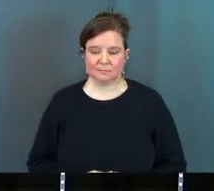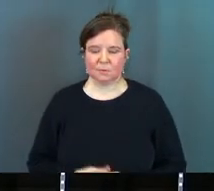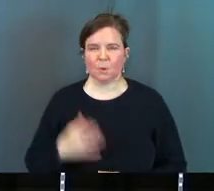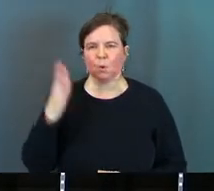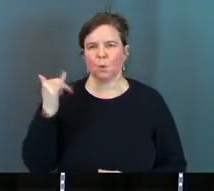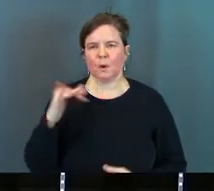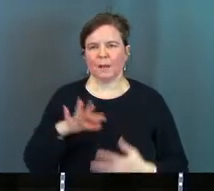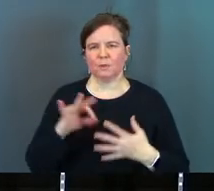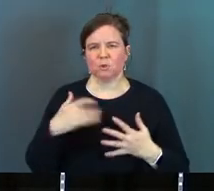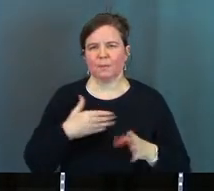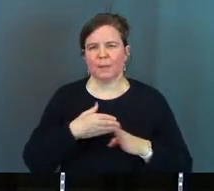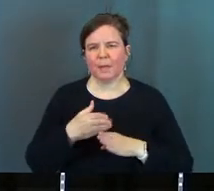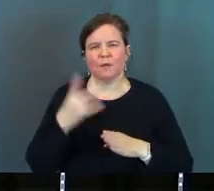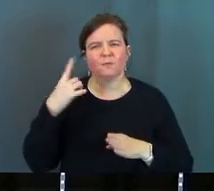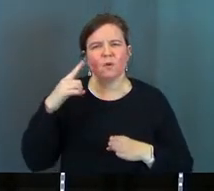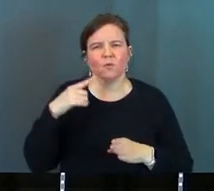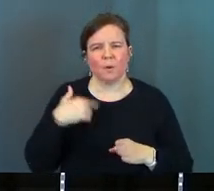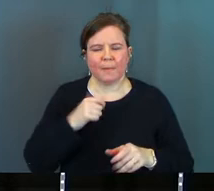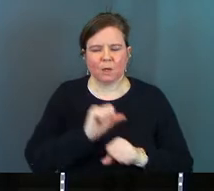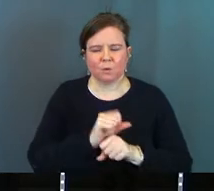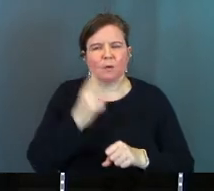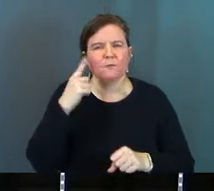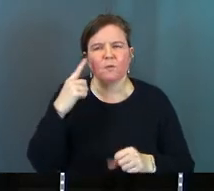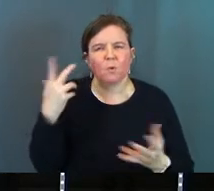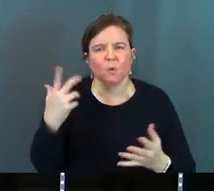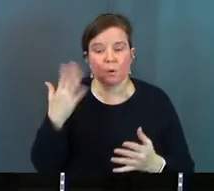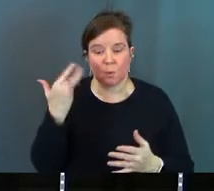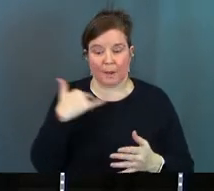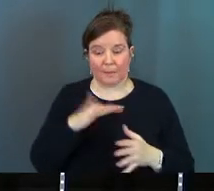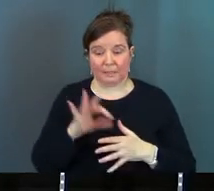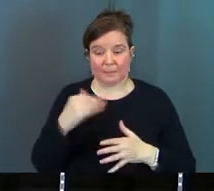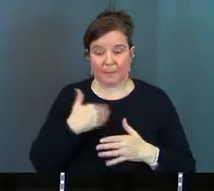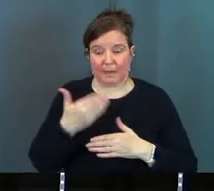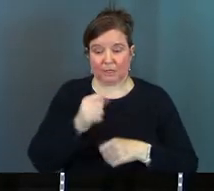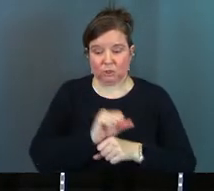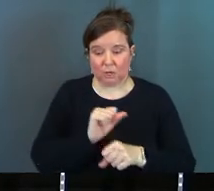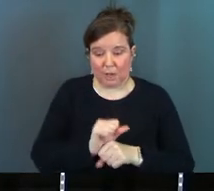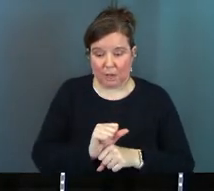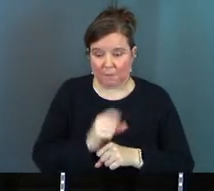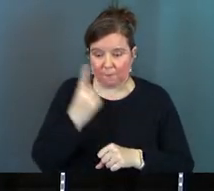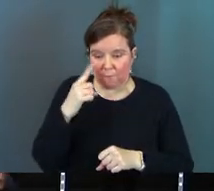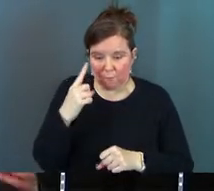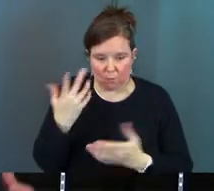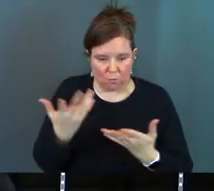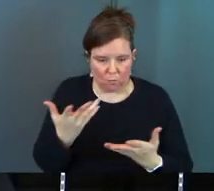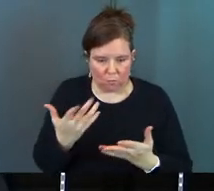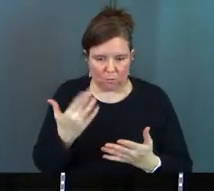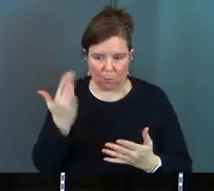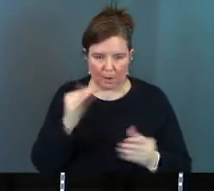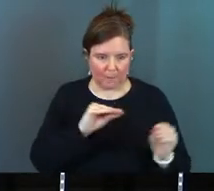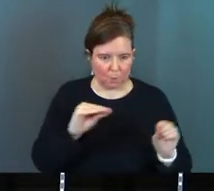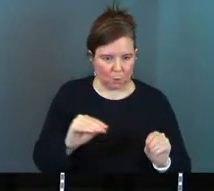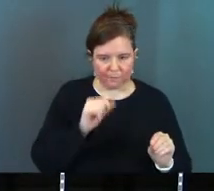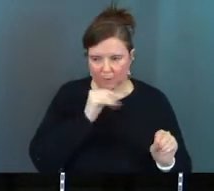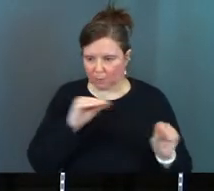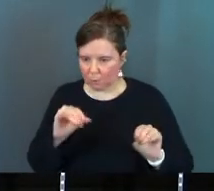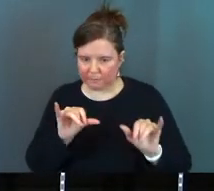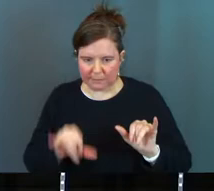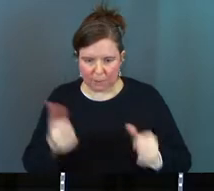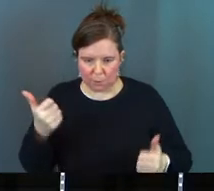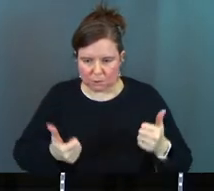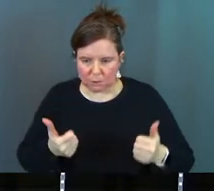why am I choosing my major why am I choosing my career why am I choosing my next job why am I choosing whether or not to move or not move